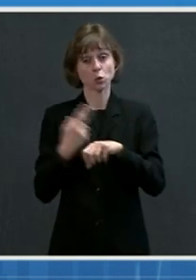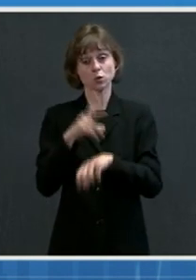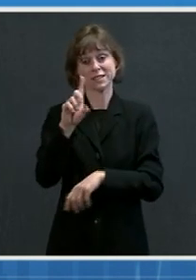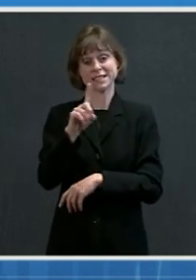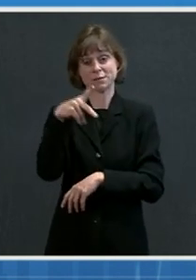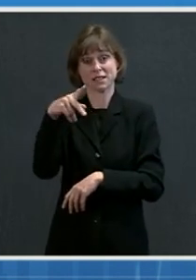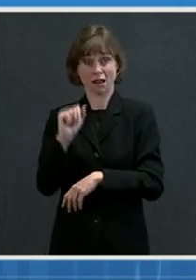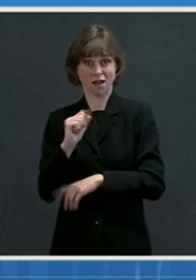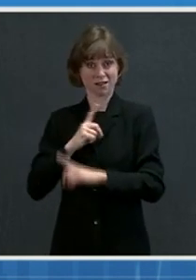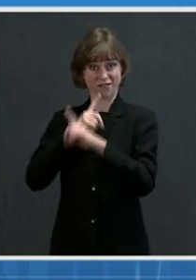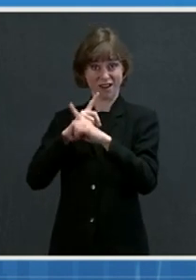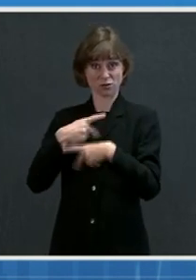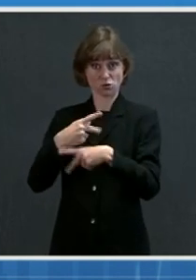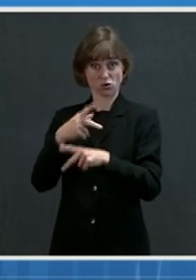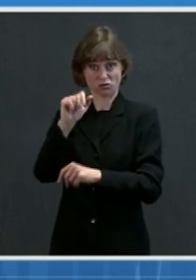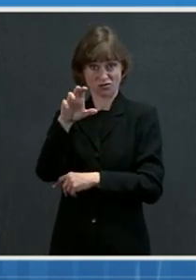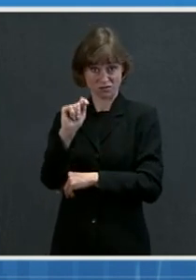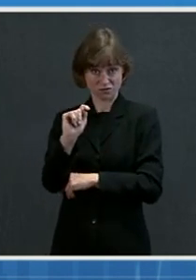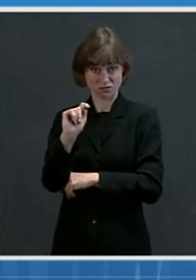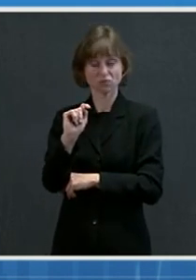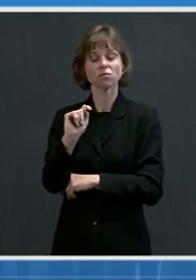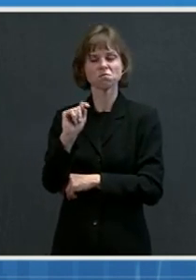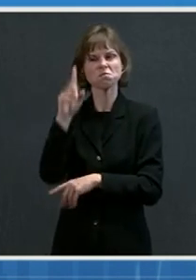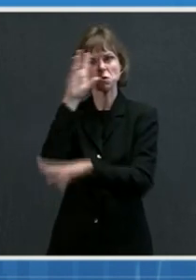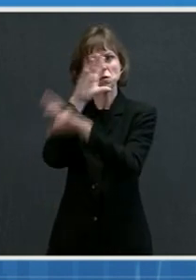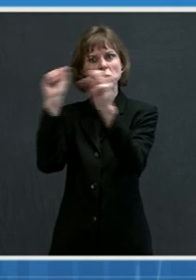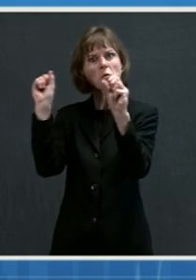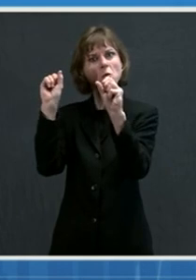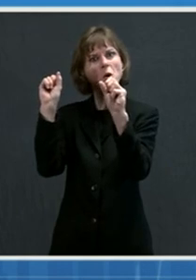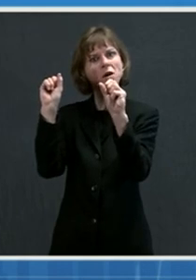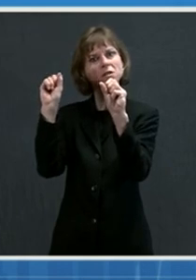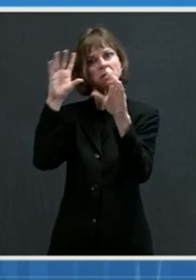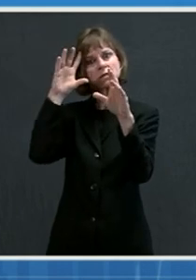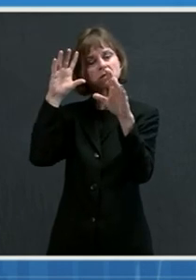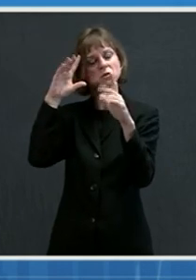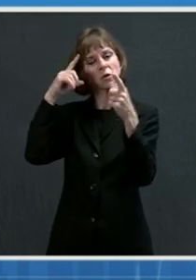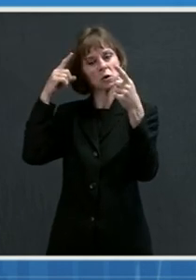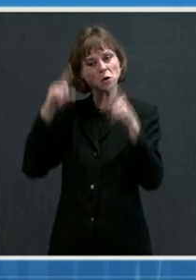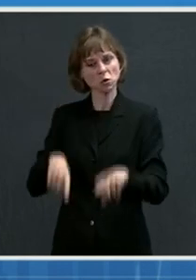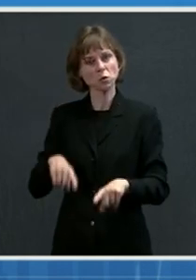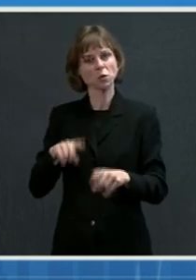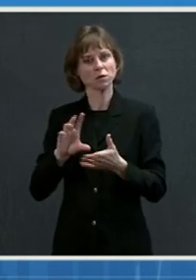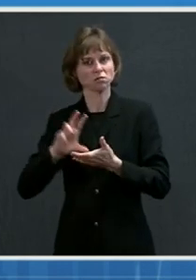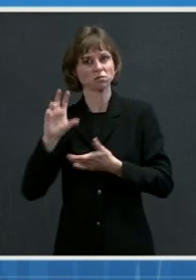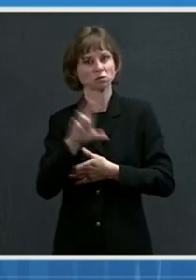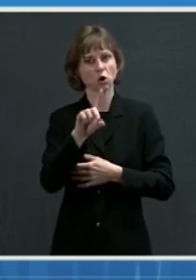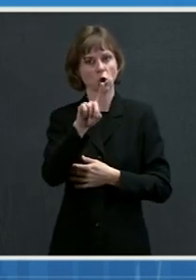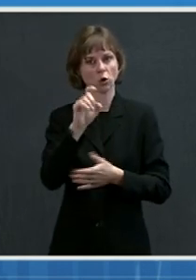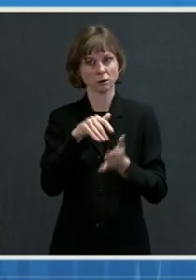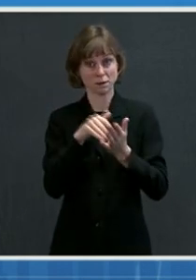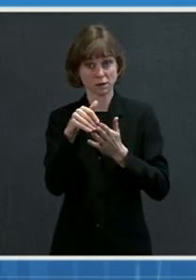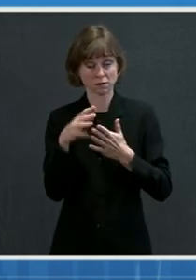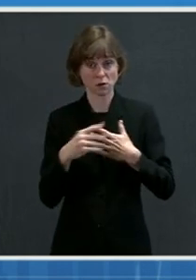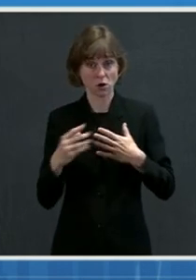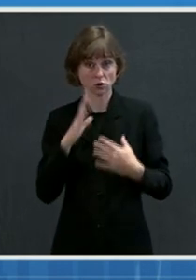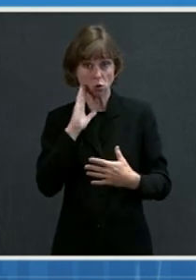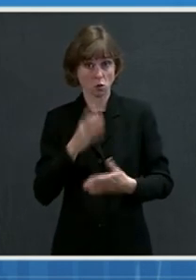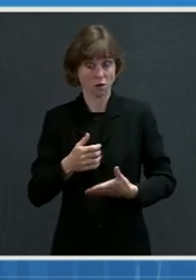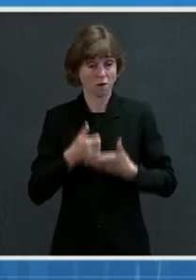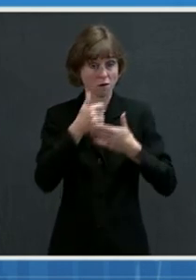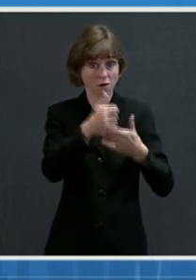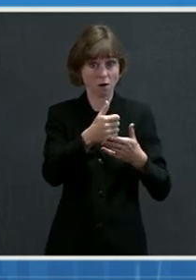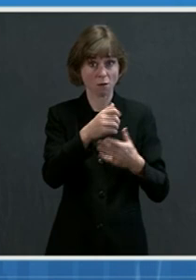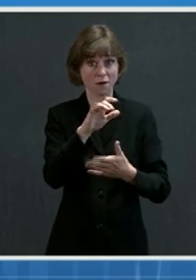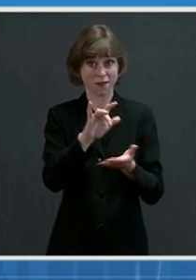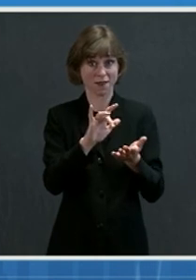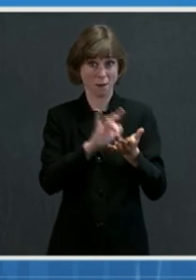the Biden administration agreed to initial investment of more than $100 million that will help expand the drug